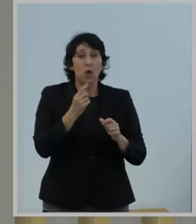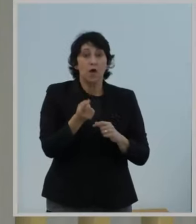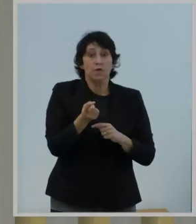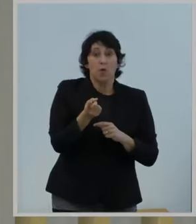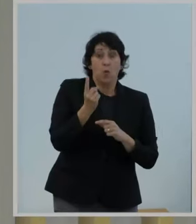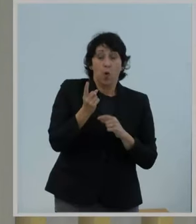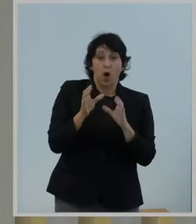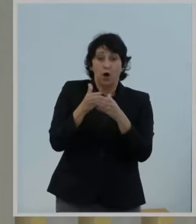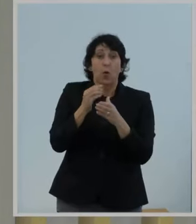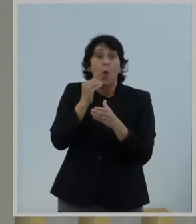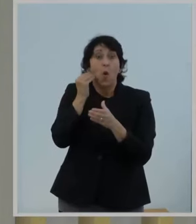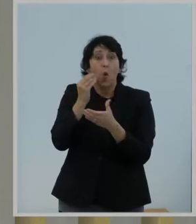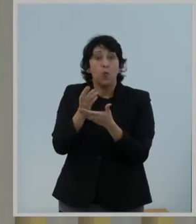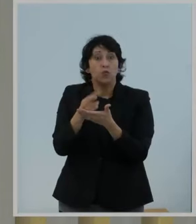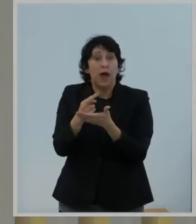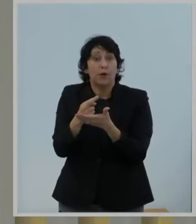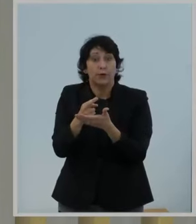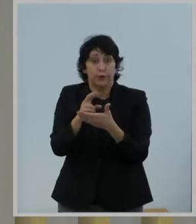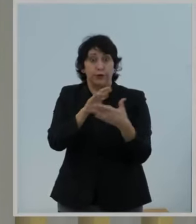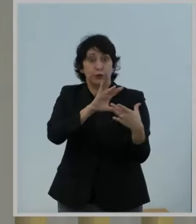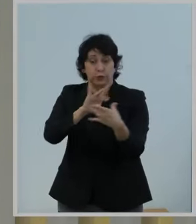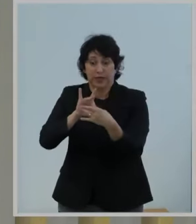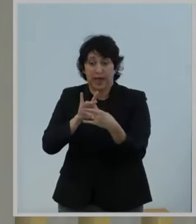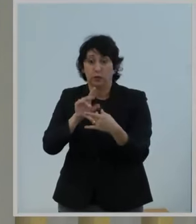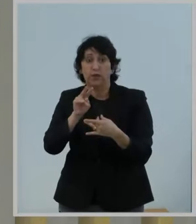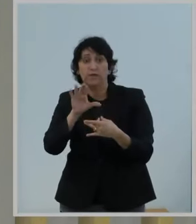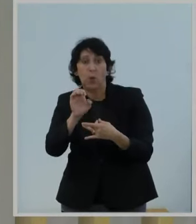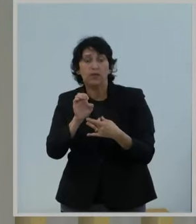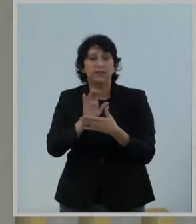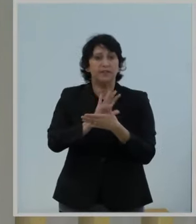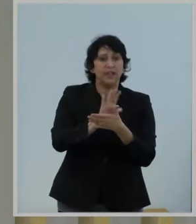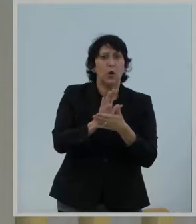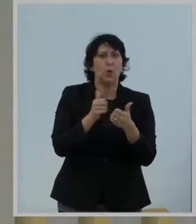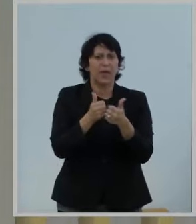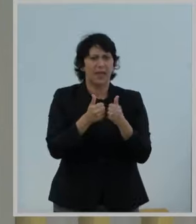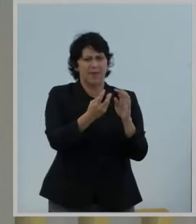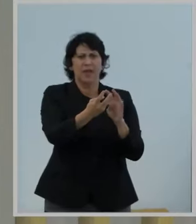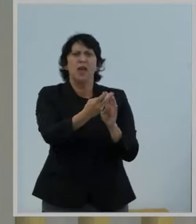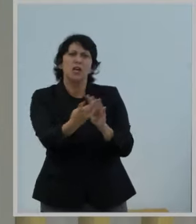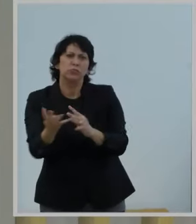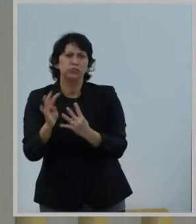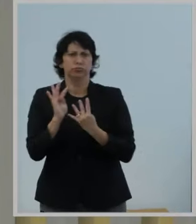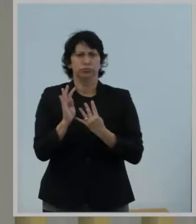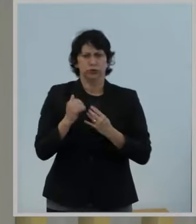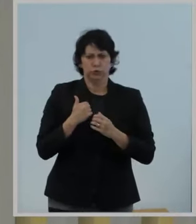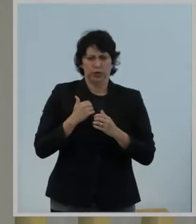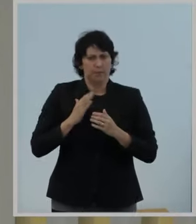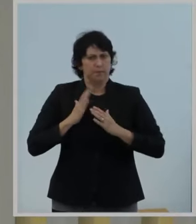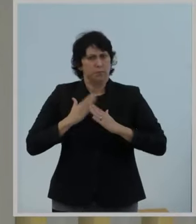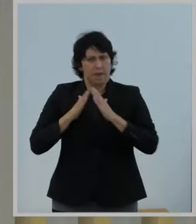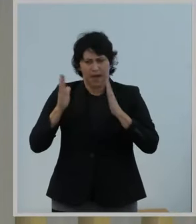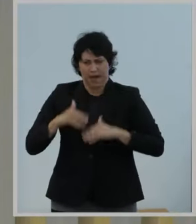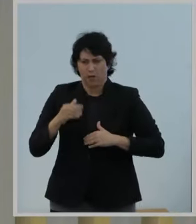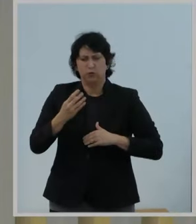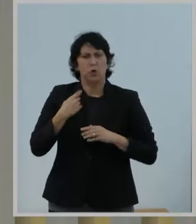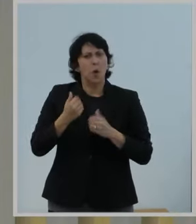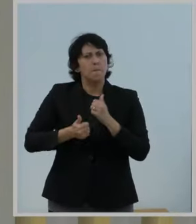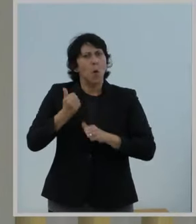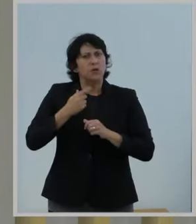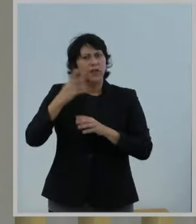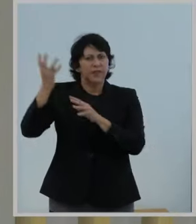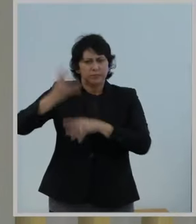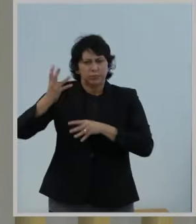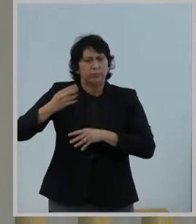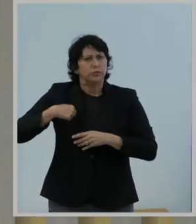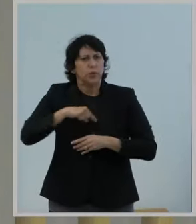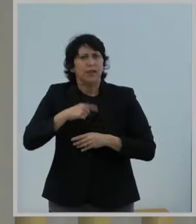router connected to one wire to carry voice, video, data, gaming all at once, these are hard coordination problems. Most of the growing pains in getting here have